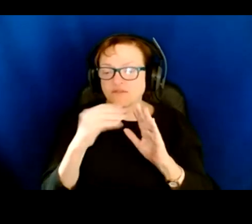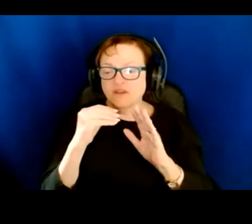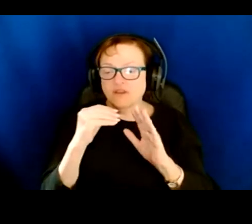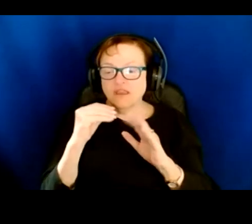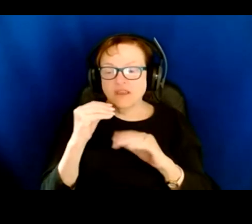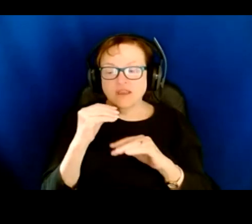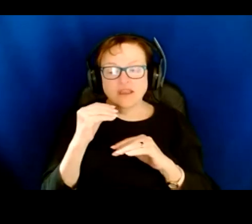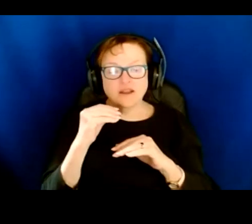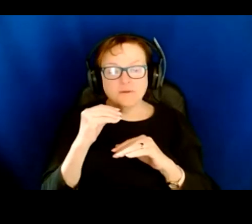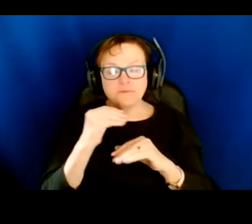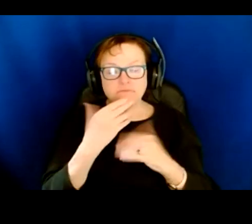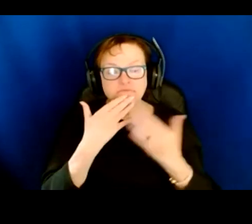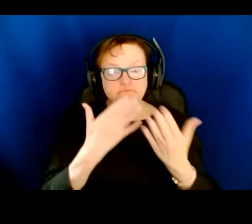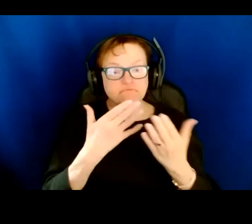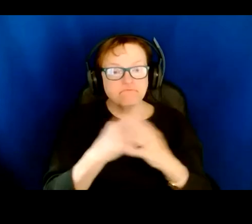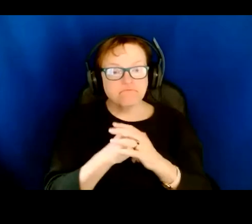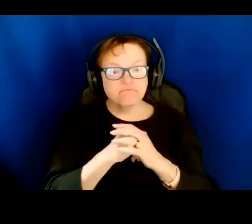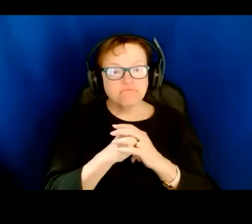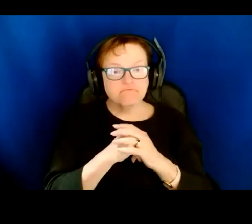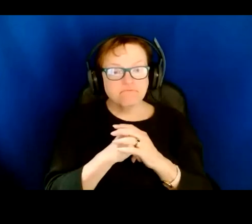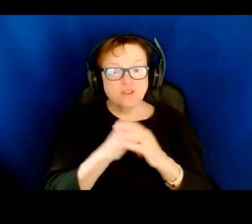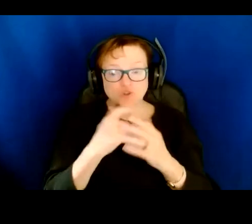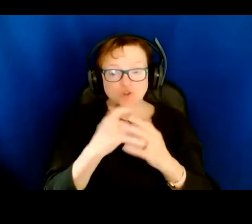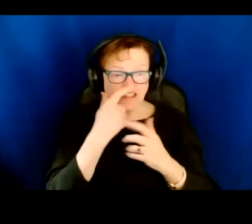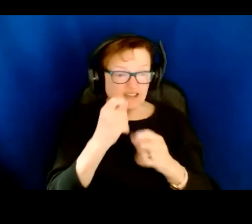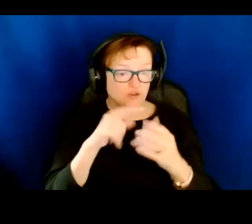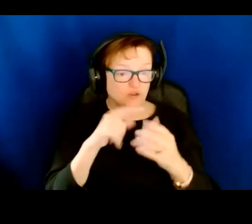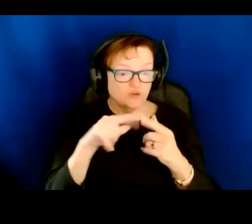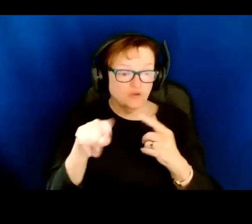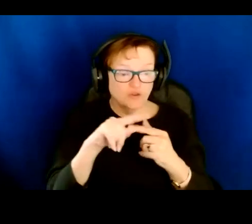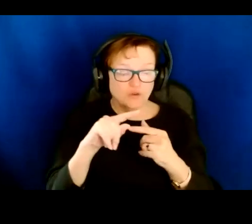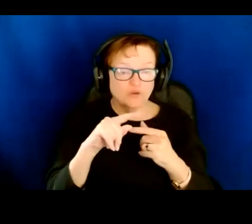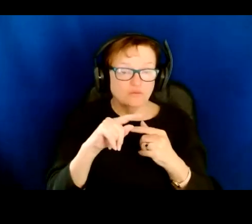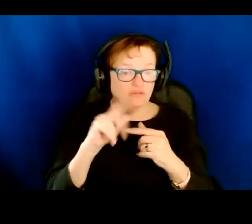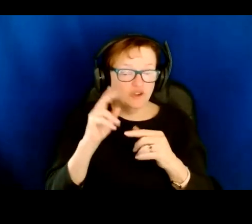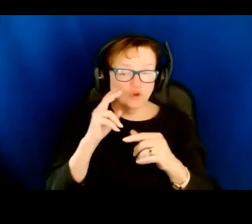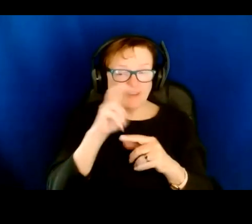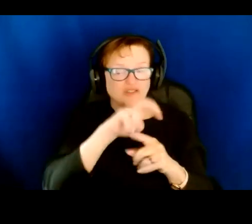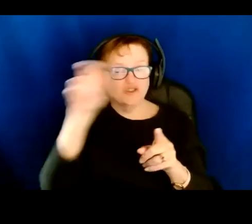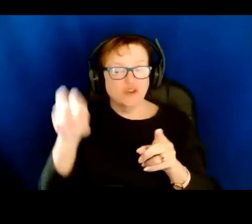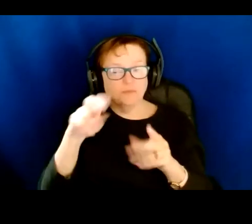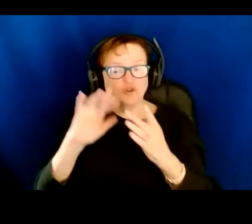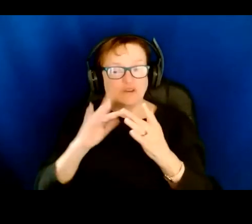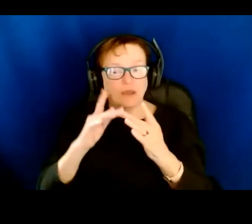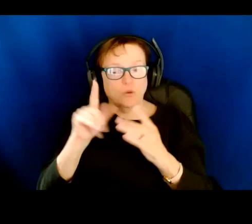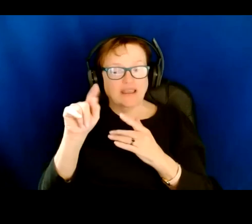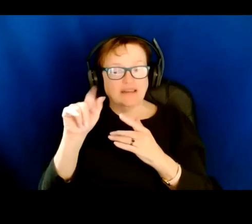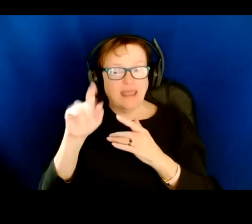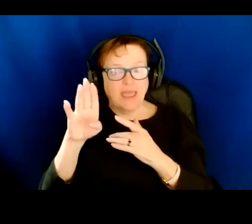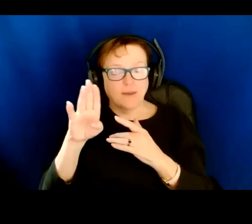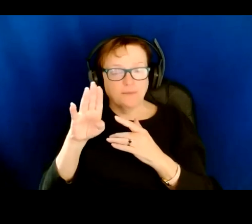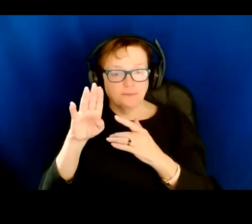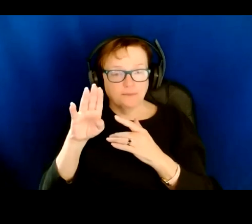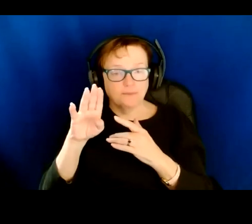Network. who will be there. So if that's of interest to you, you can jump over to the networking tab in your